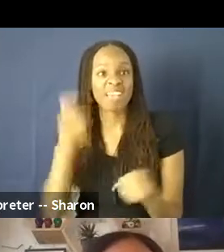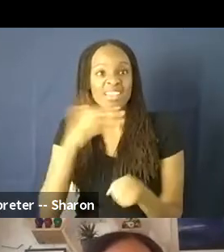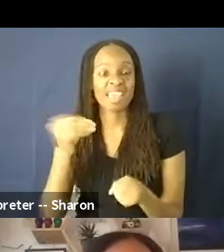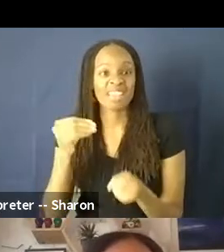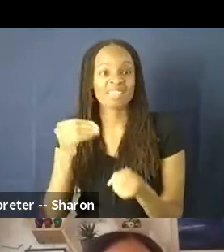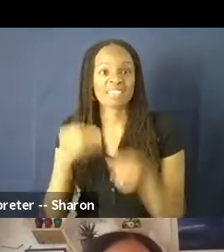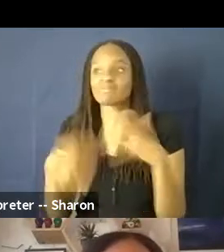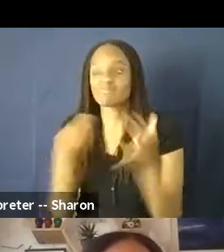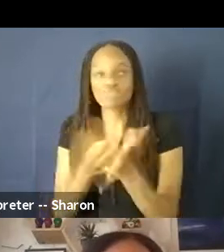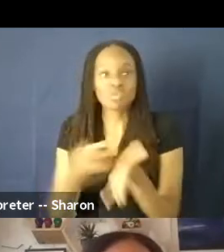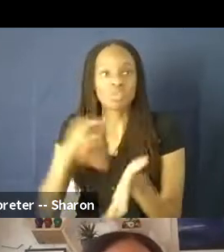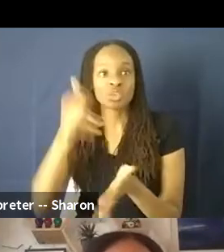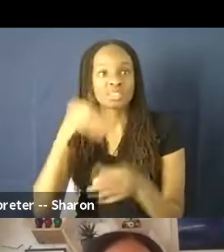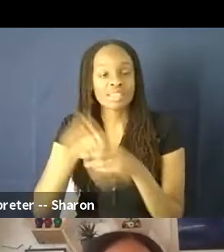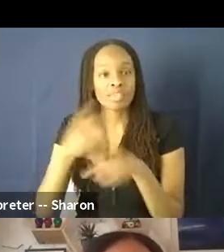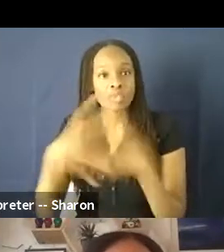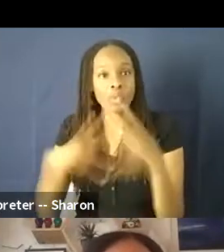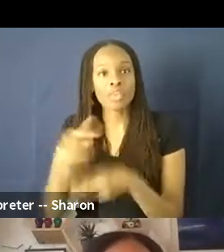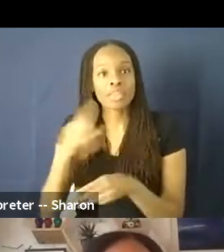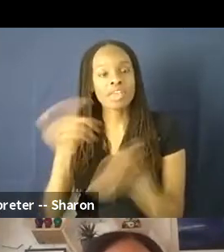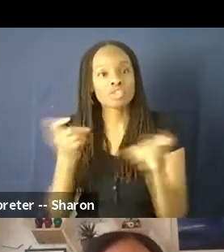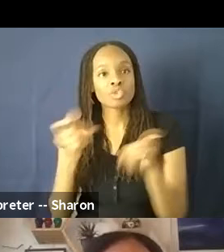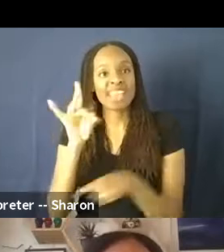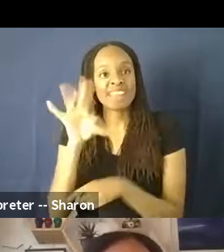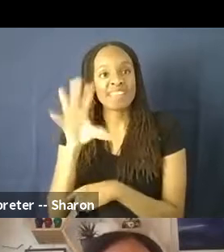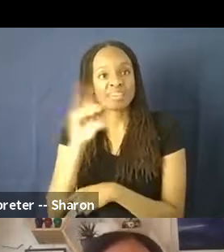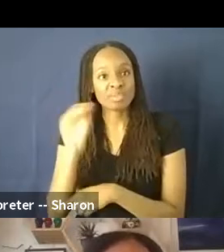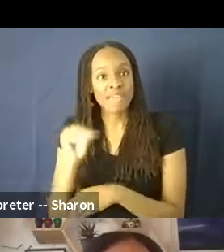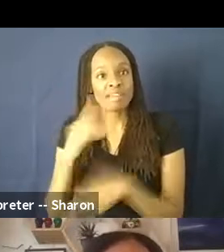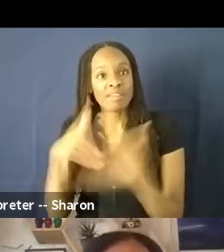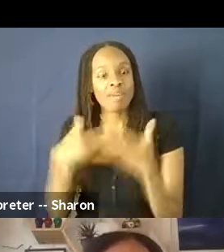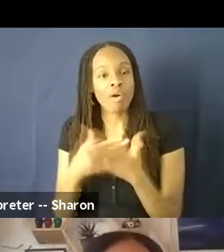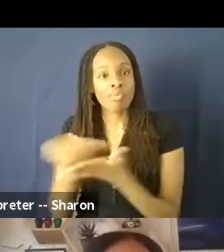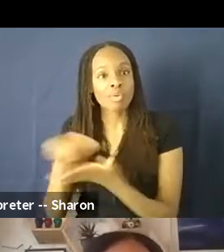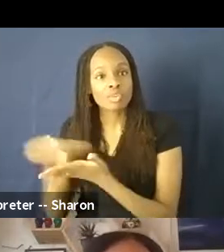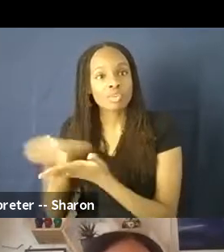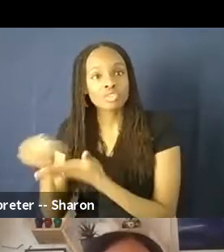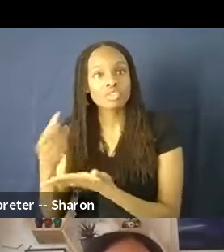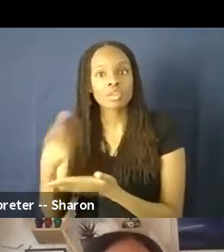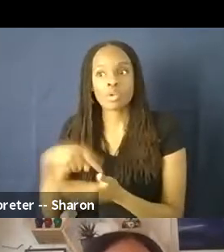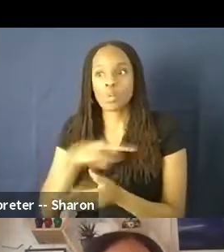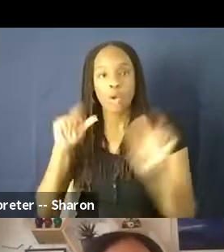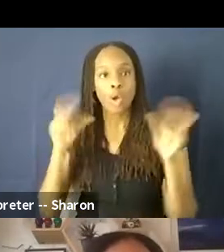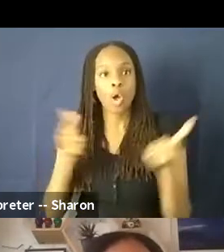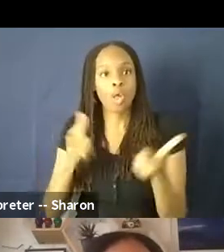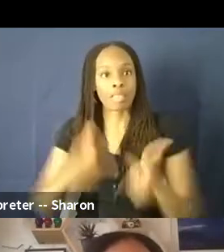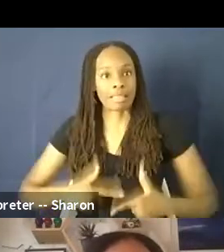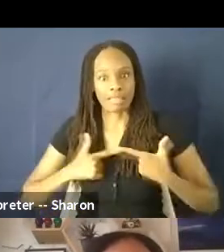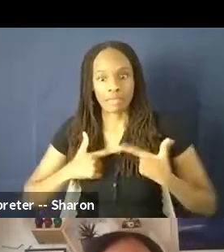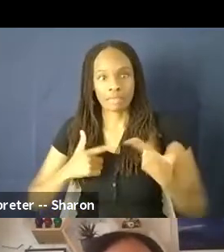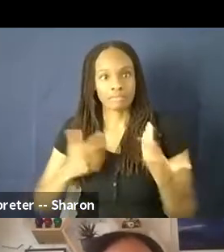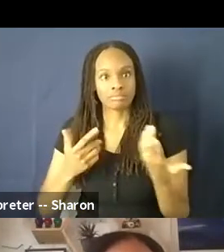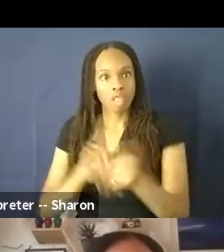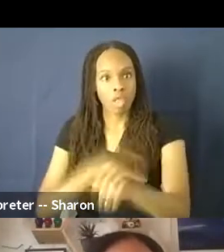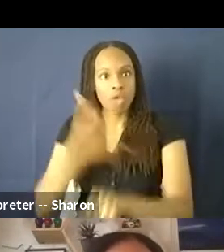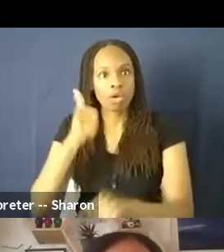85% of all, you know, purchases. And we're all living longer, thank goodness. So we have